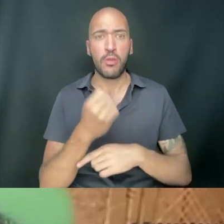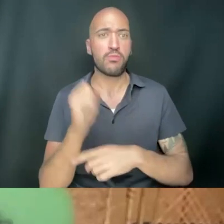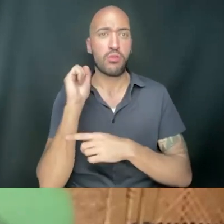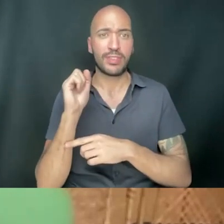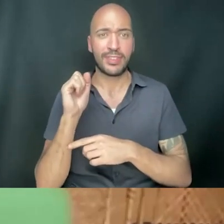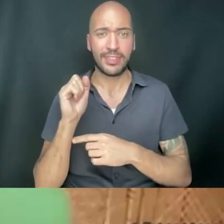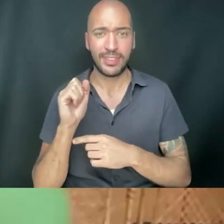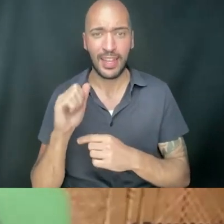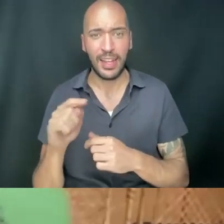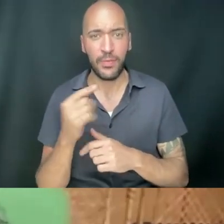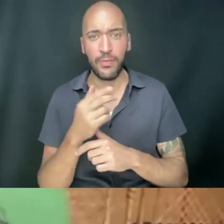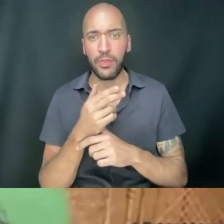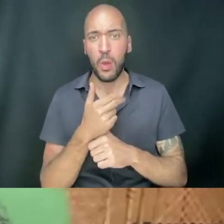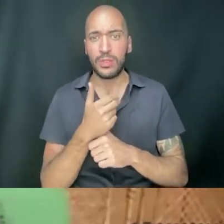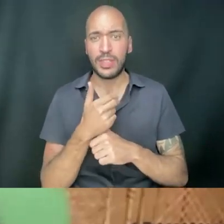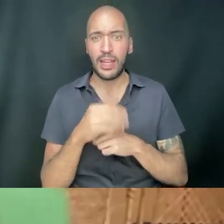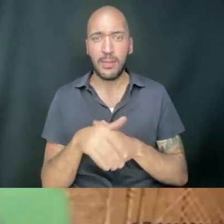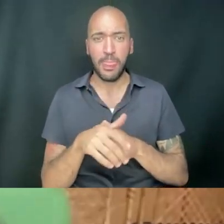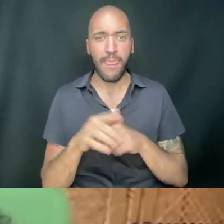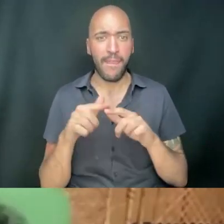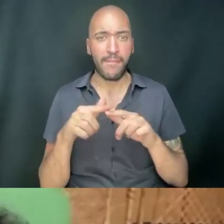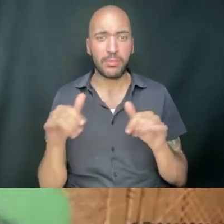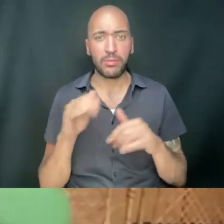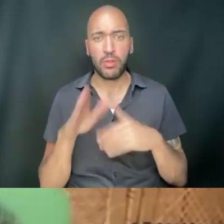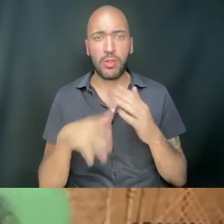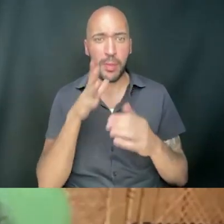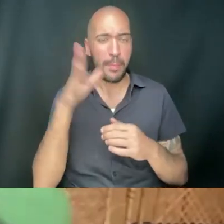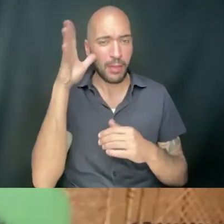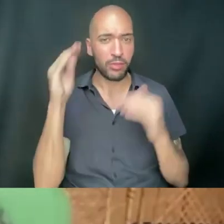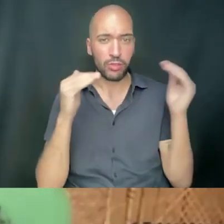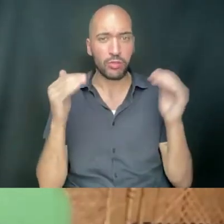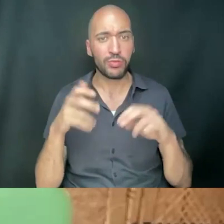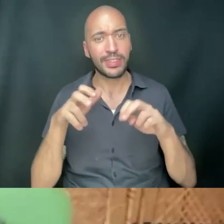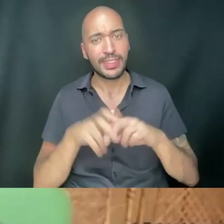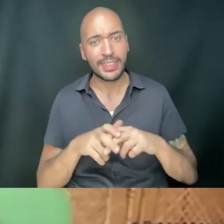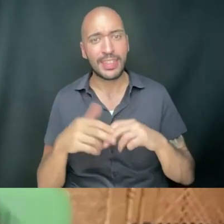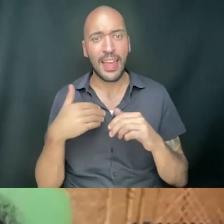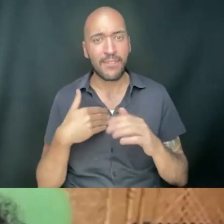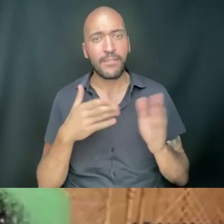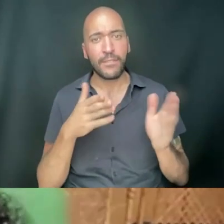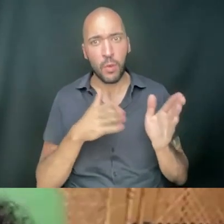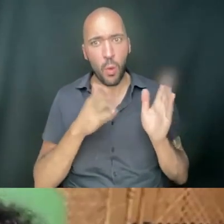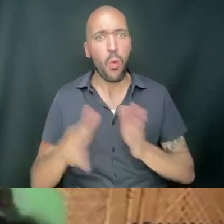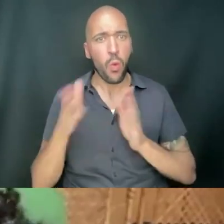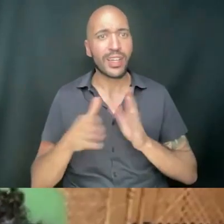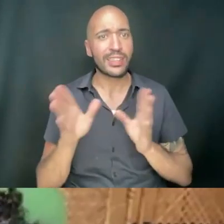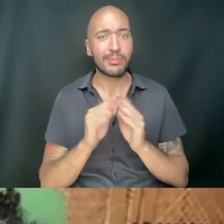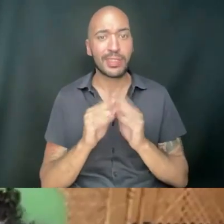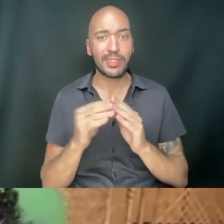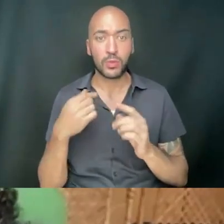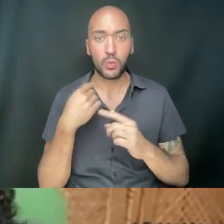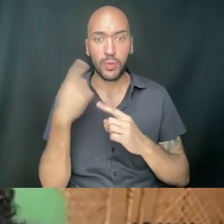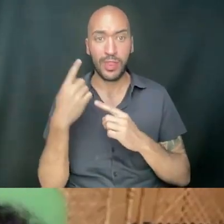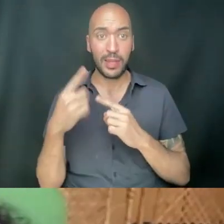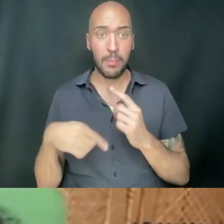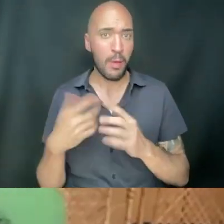kind of hotel, you know? At the same time that all the parents and all the adults were, like, sitting and having, like, an organizing meeting. And I remember thinking about